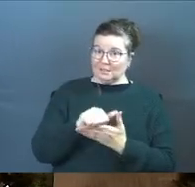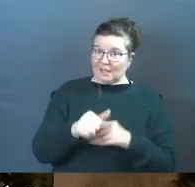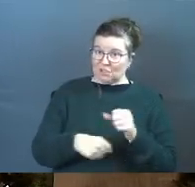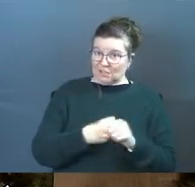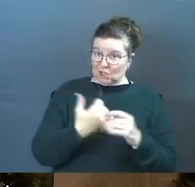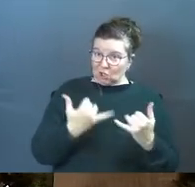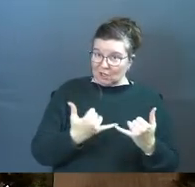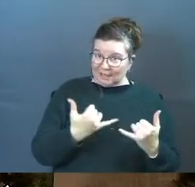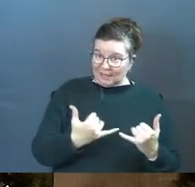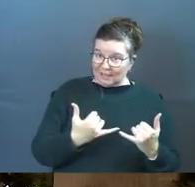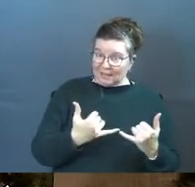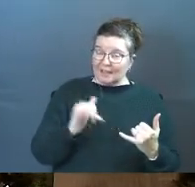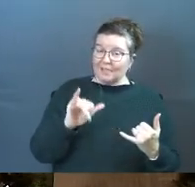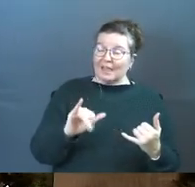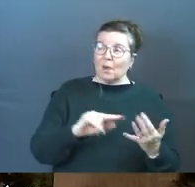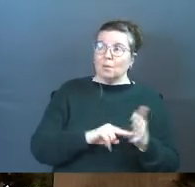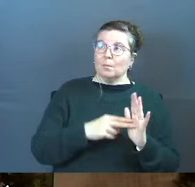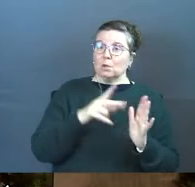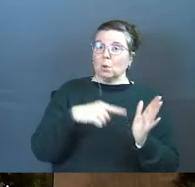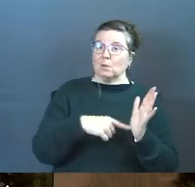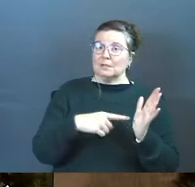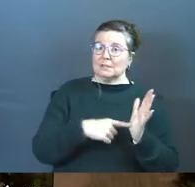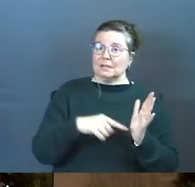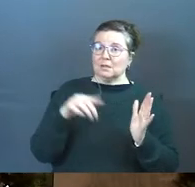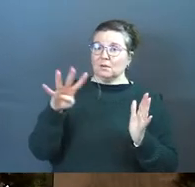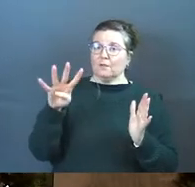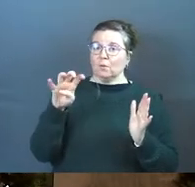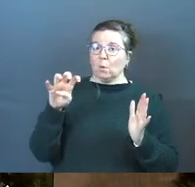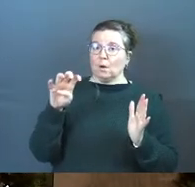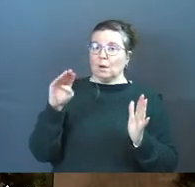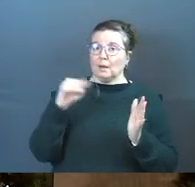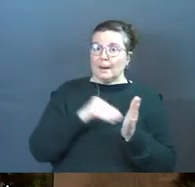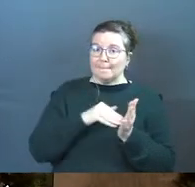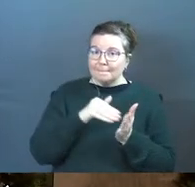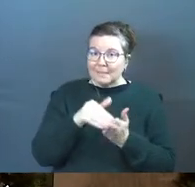currently, that would mean your debt was $400 million.